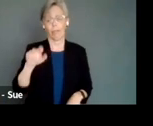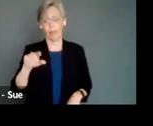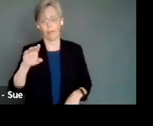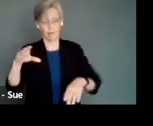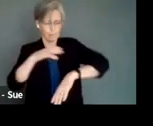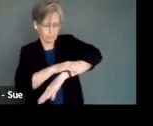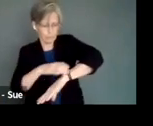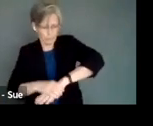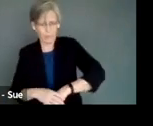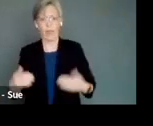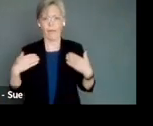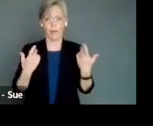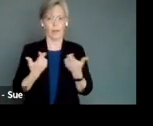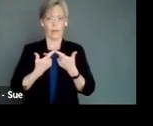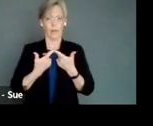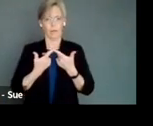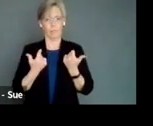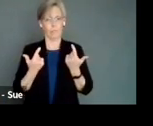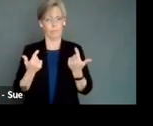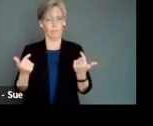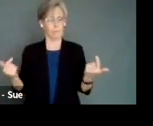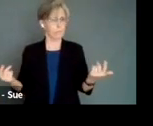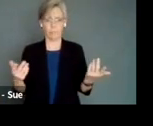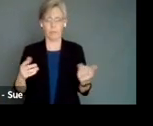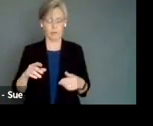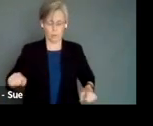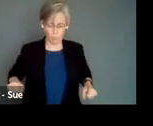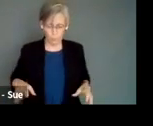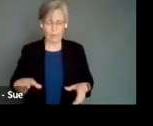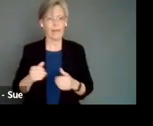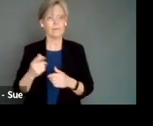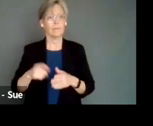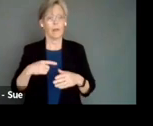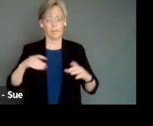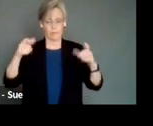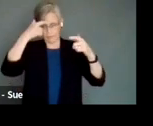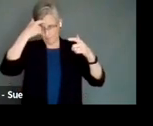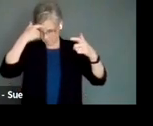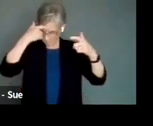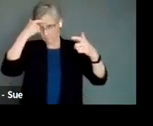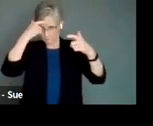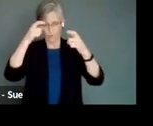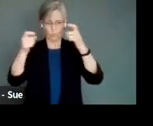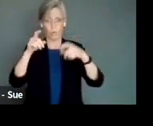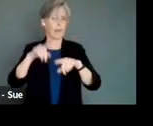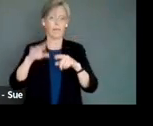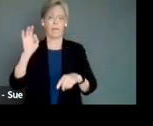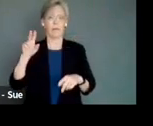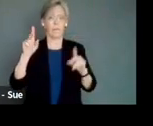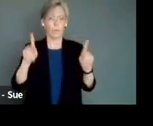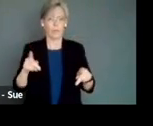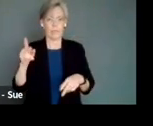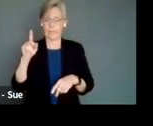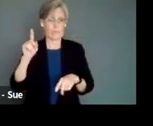there are XYZs. Then you also, those wheelchairs and other things will come with voice or head controls. So if people don't have the ability to drive